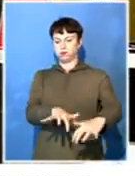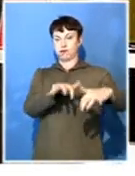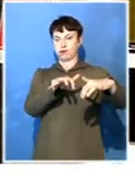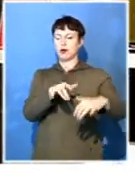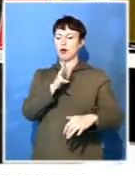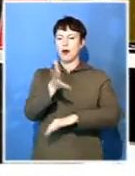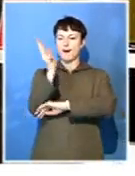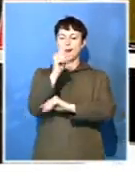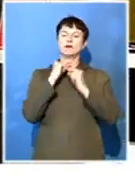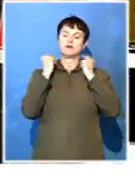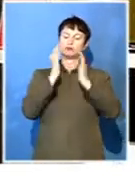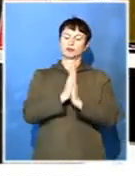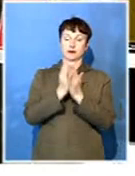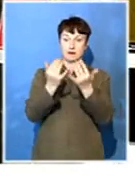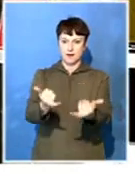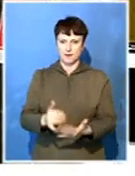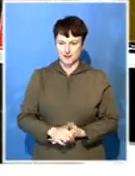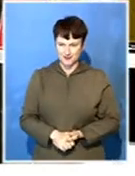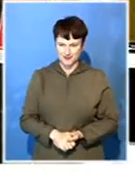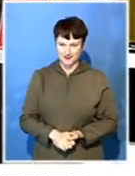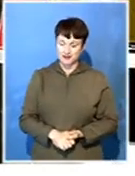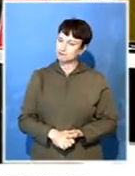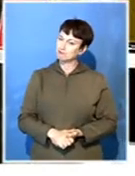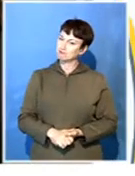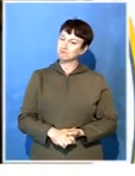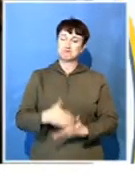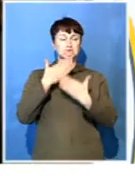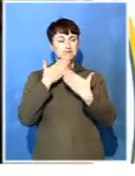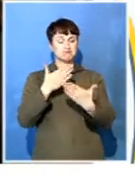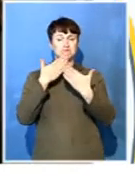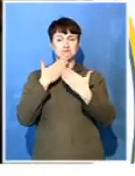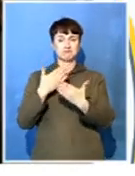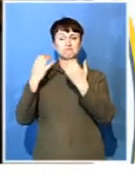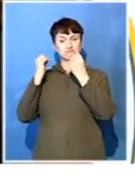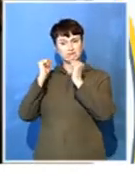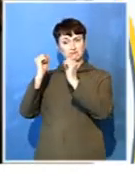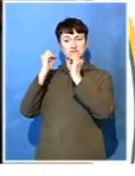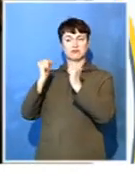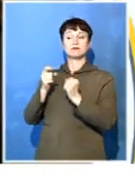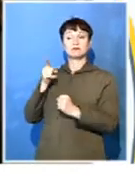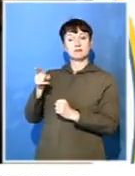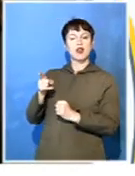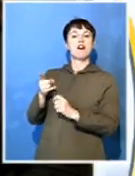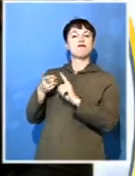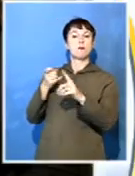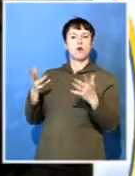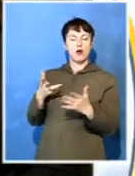service to get underway in a minute now. Thank you very much. Chris Helder-Lewis, live from the Nelson Mandela Foundation.